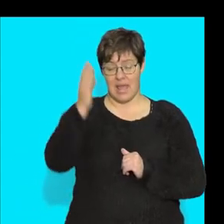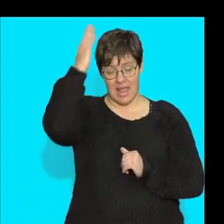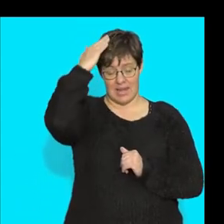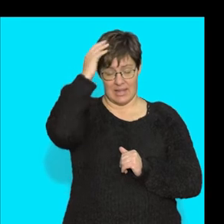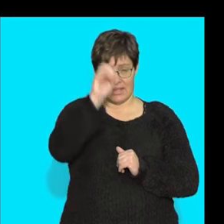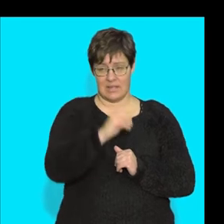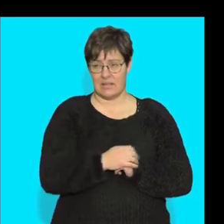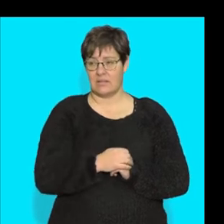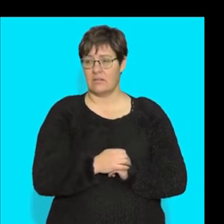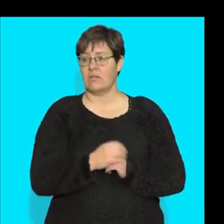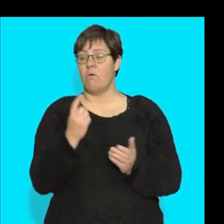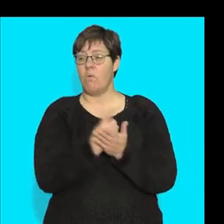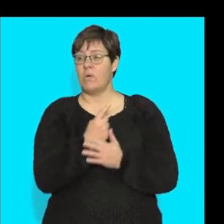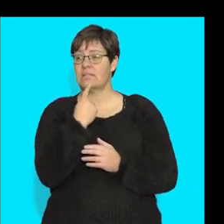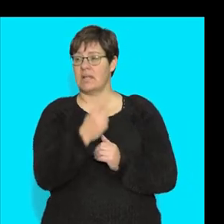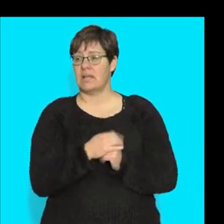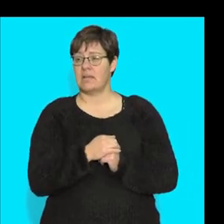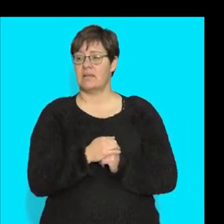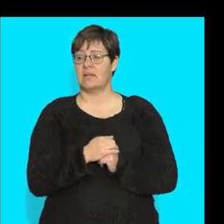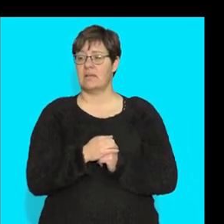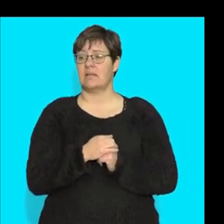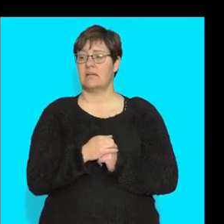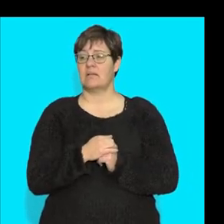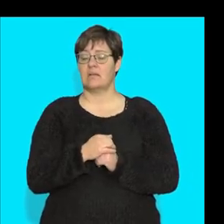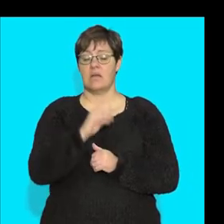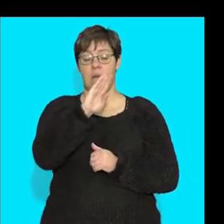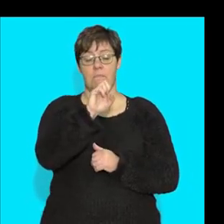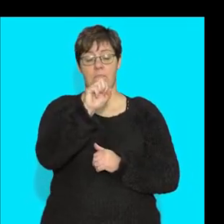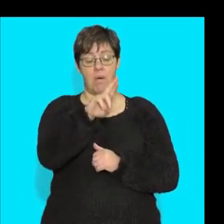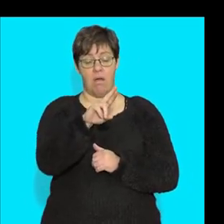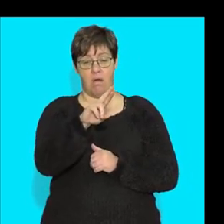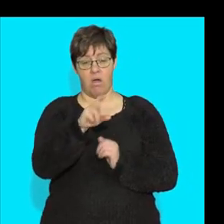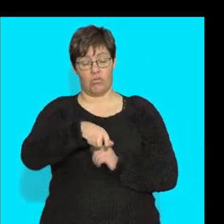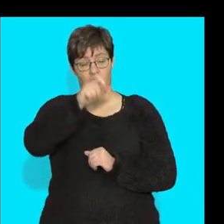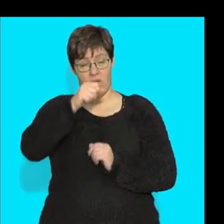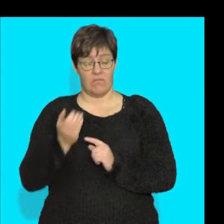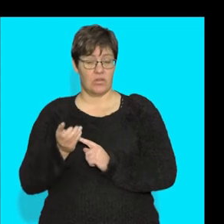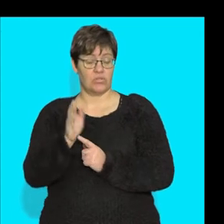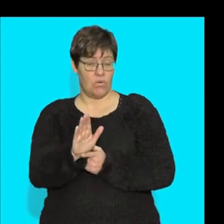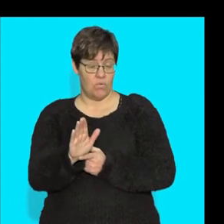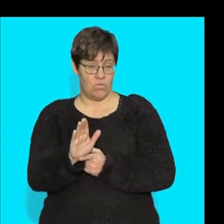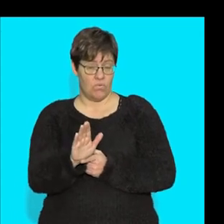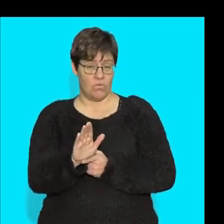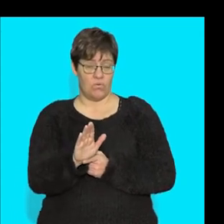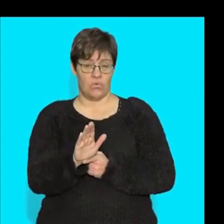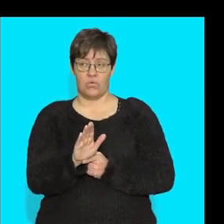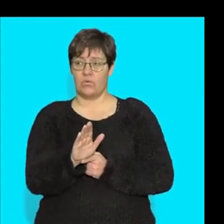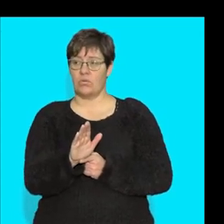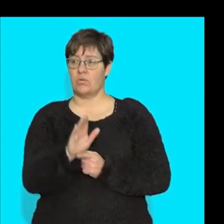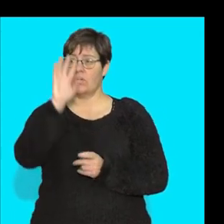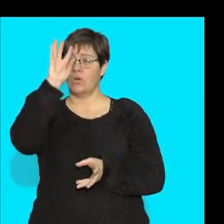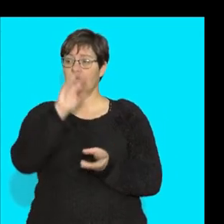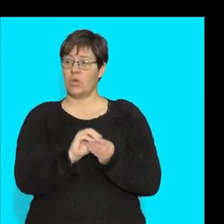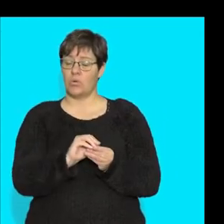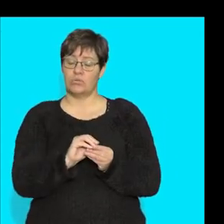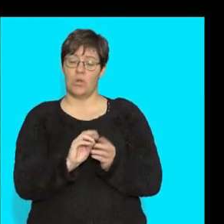and I always tell them it is a bar graph showing what the total